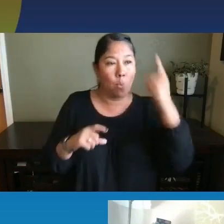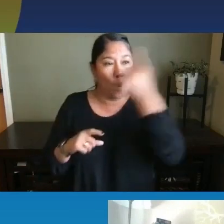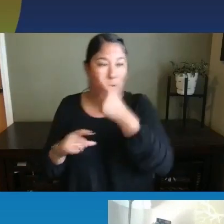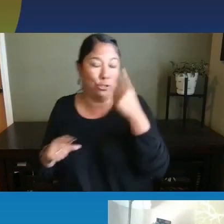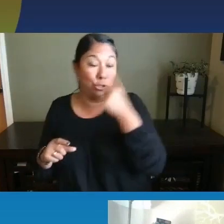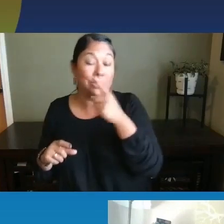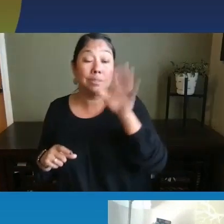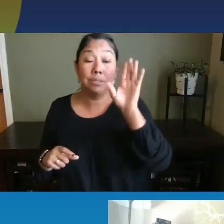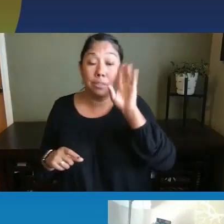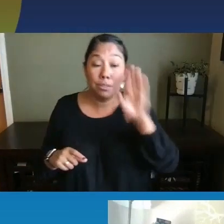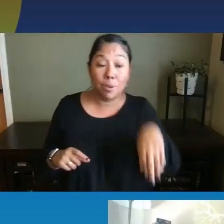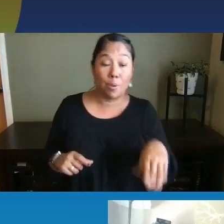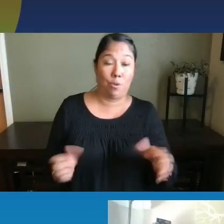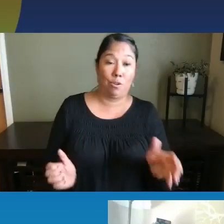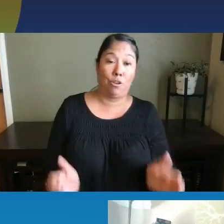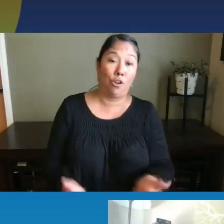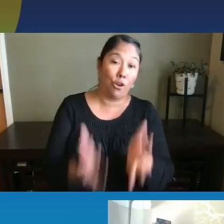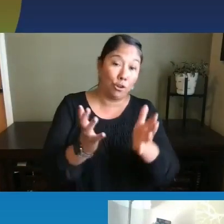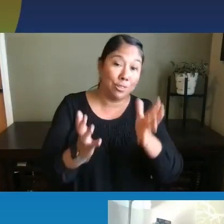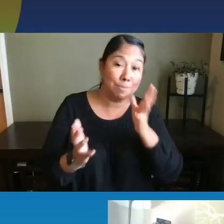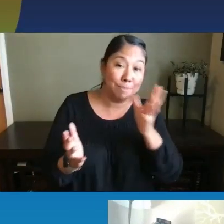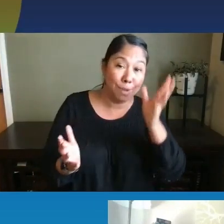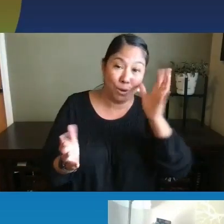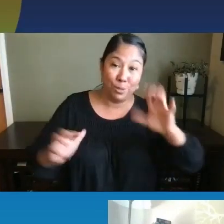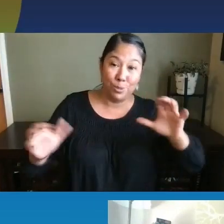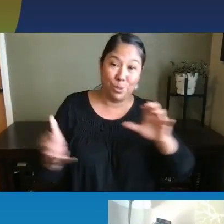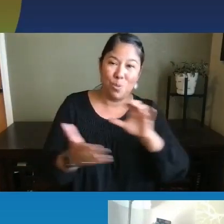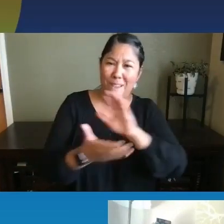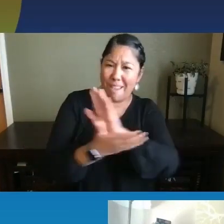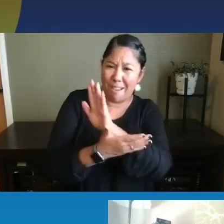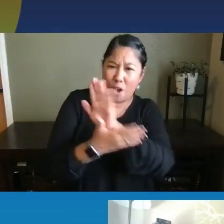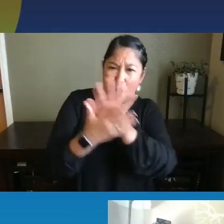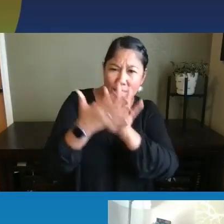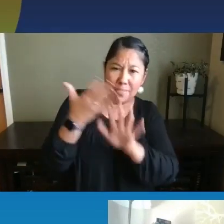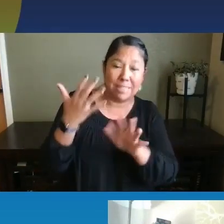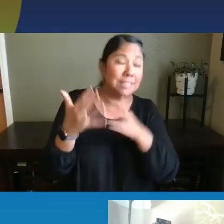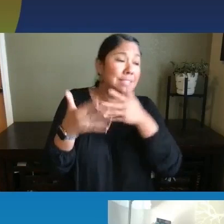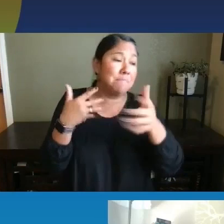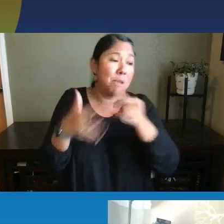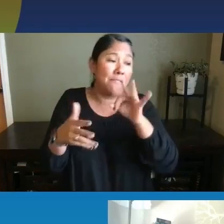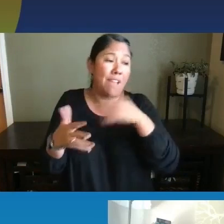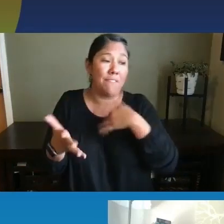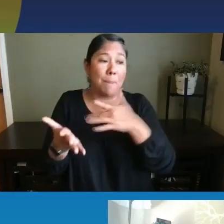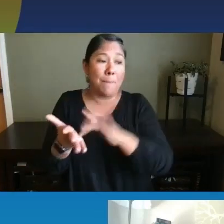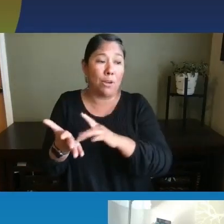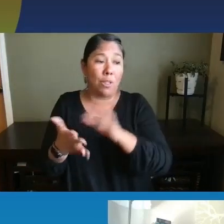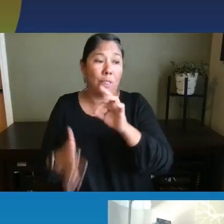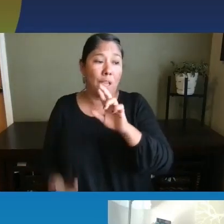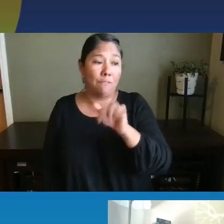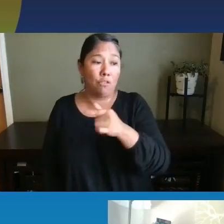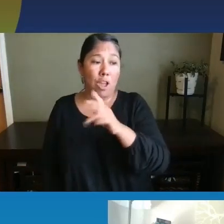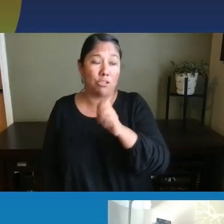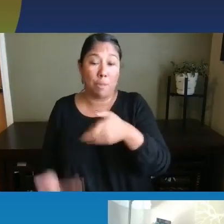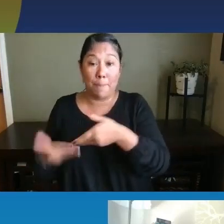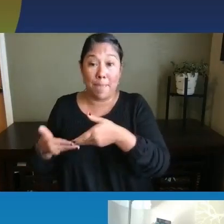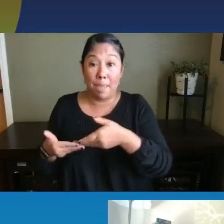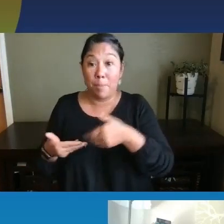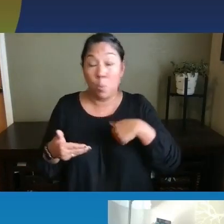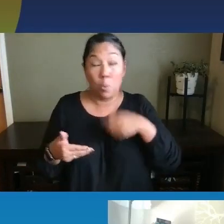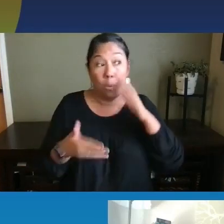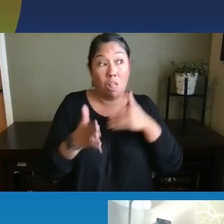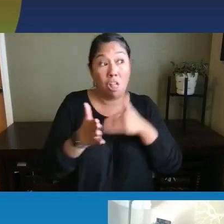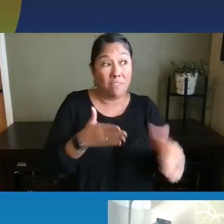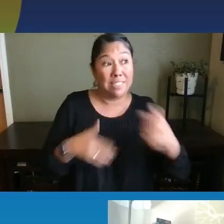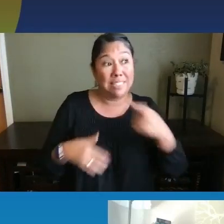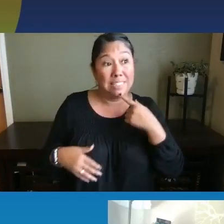keeping encouraging them to do all of those things. Even if you have a medically fragile baby, you know, we'll often say, just give